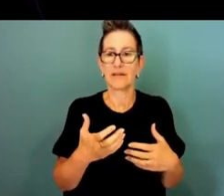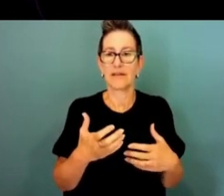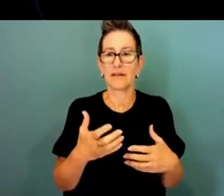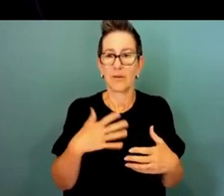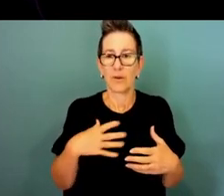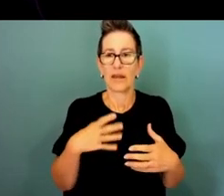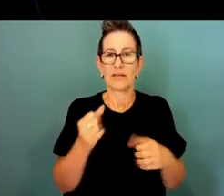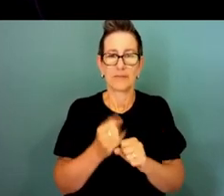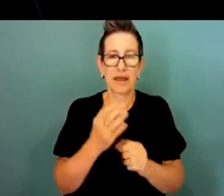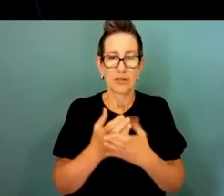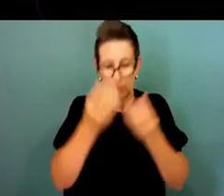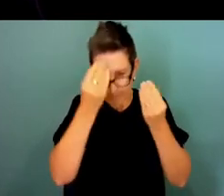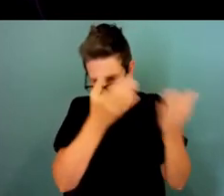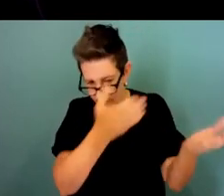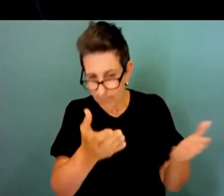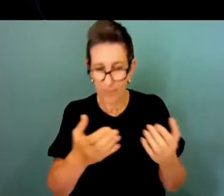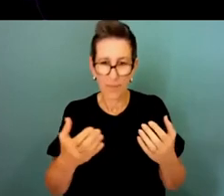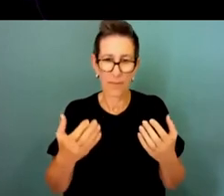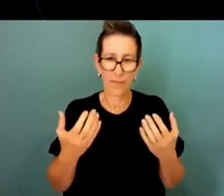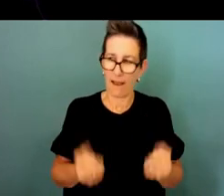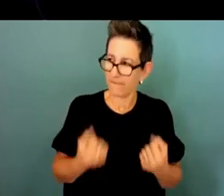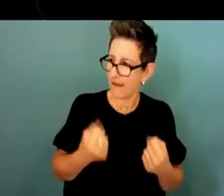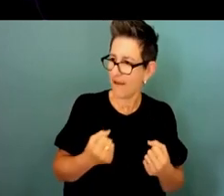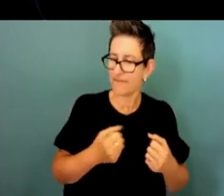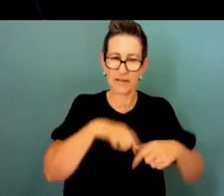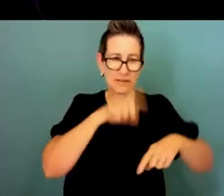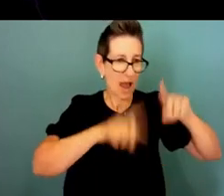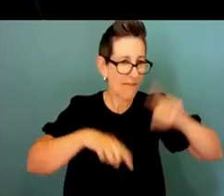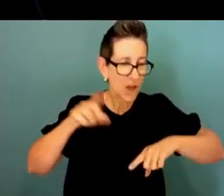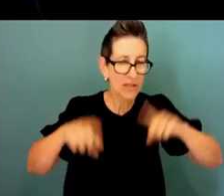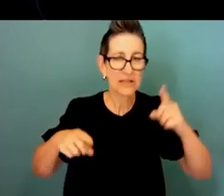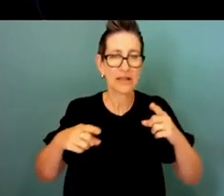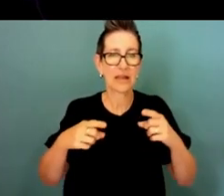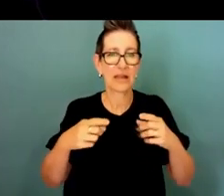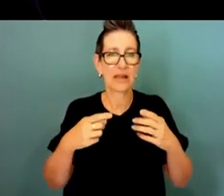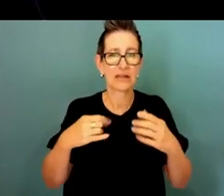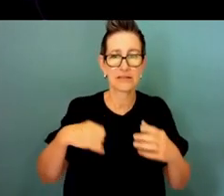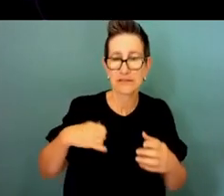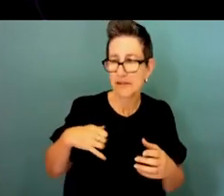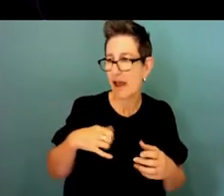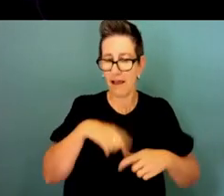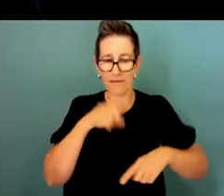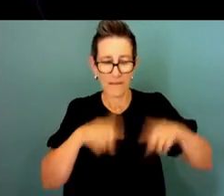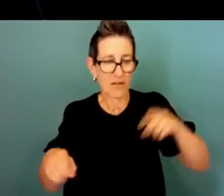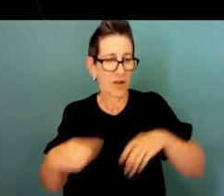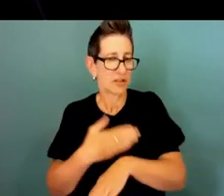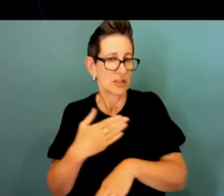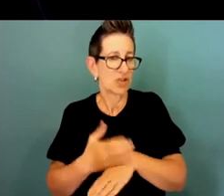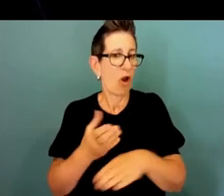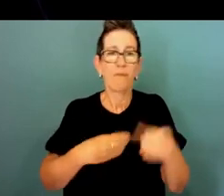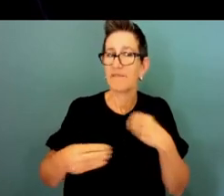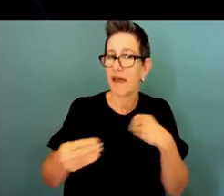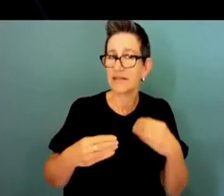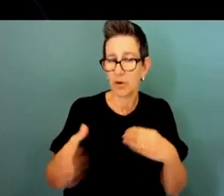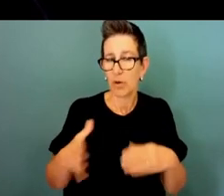that diversity we have what is the exciting things we get to do and that attract people through that story thank you Ray